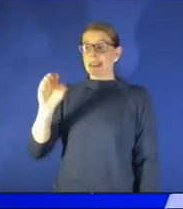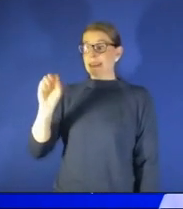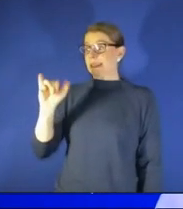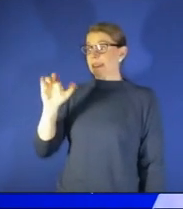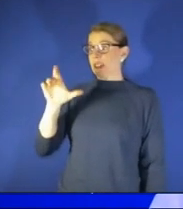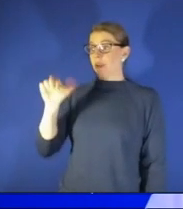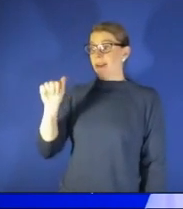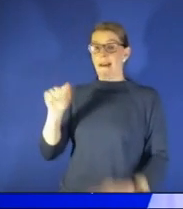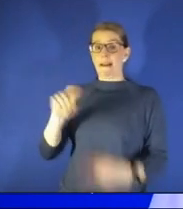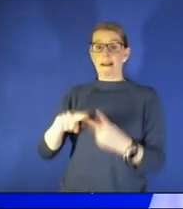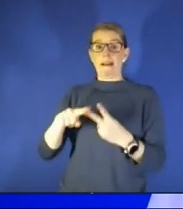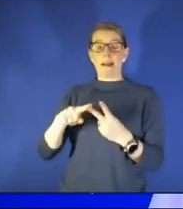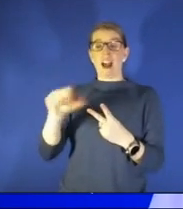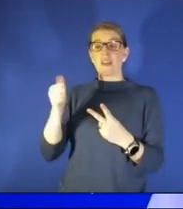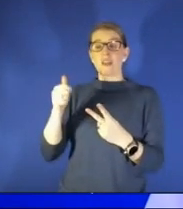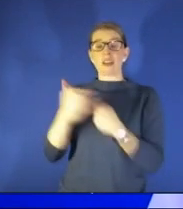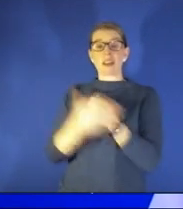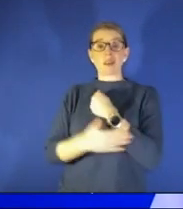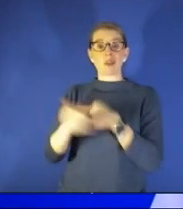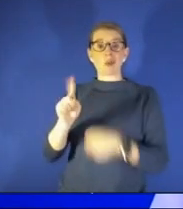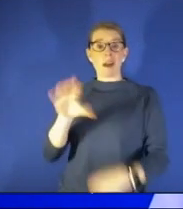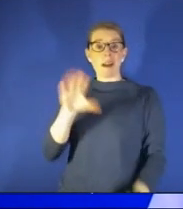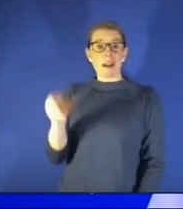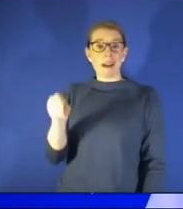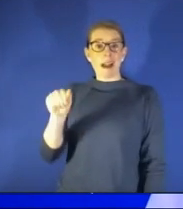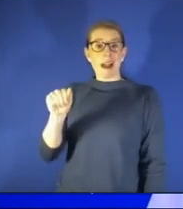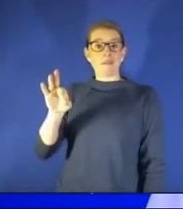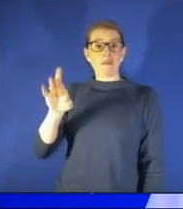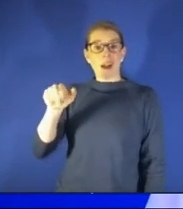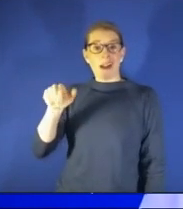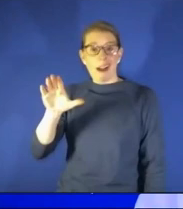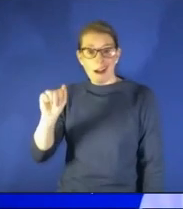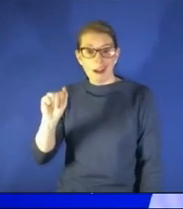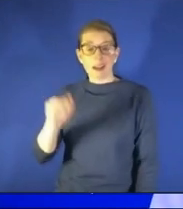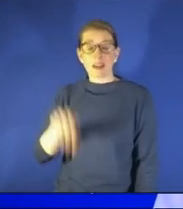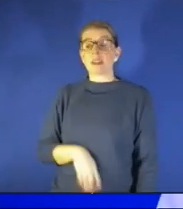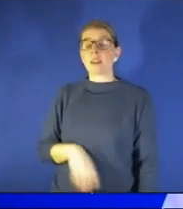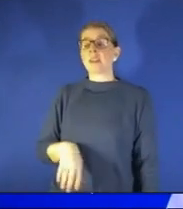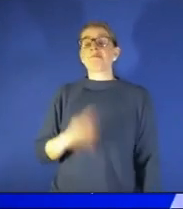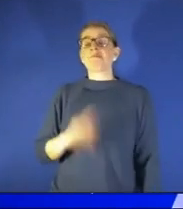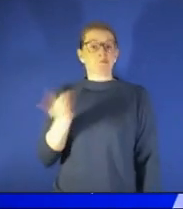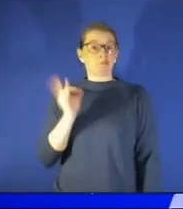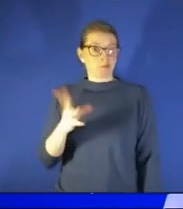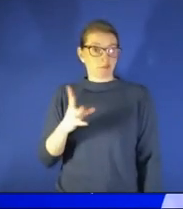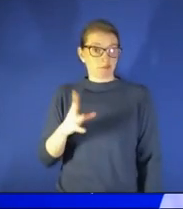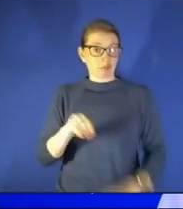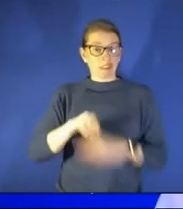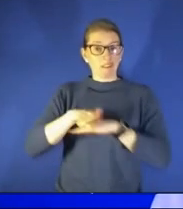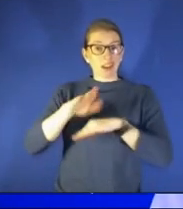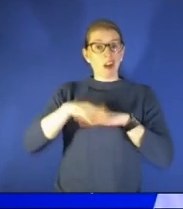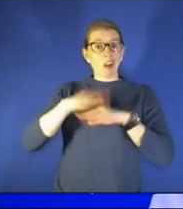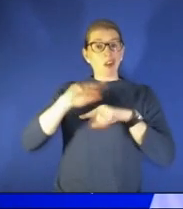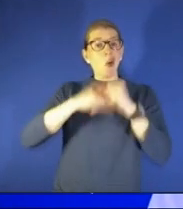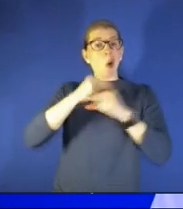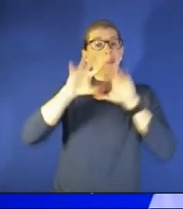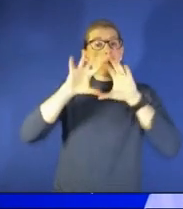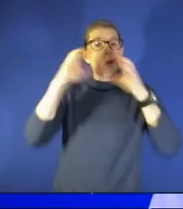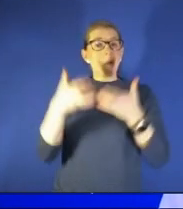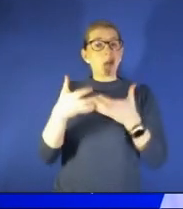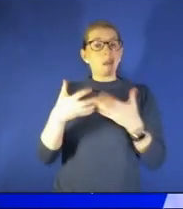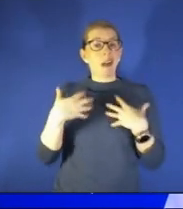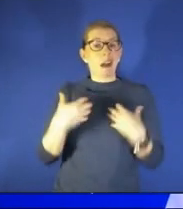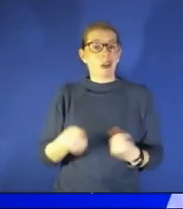these all do have detrimental effects on global health really it's health in those local